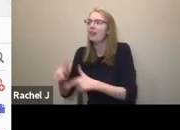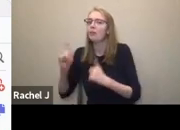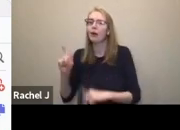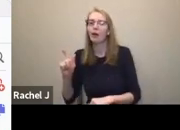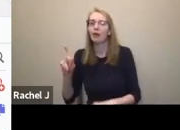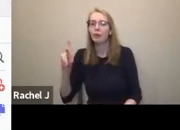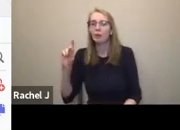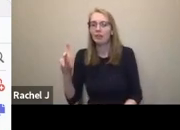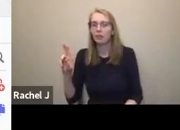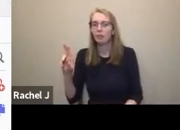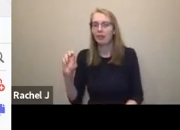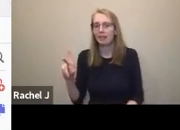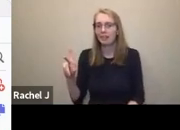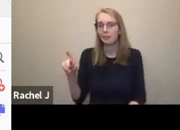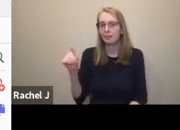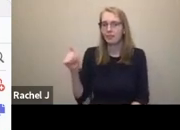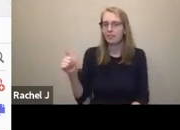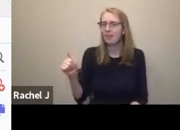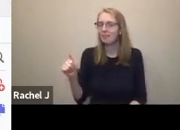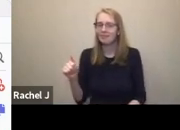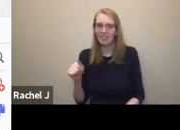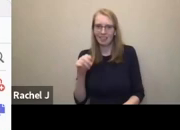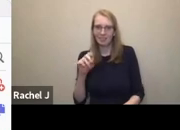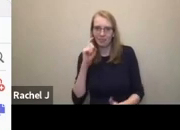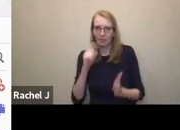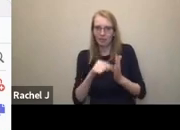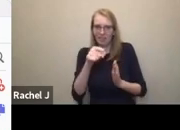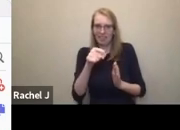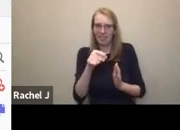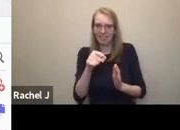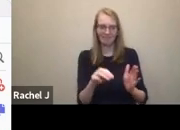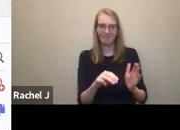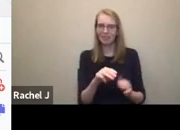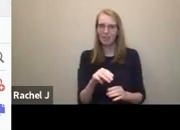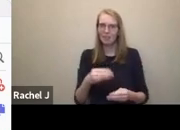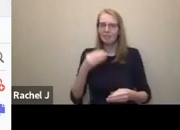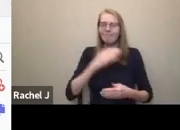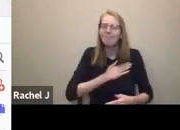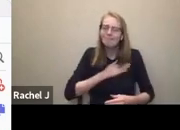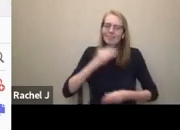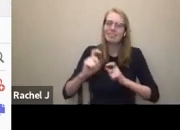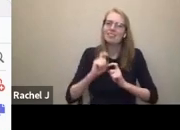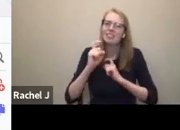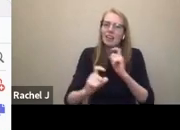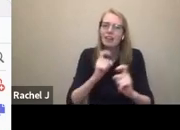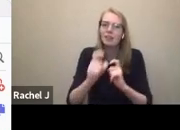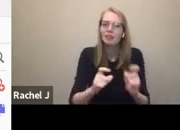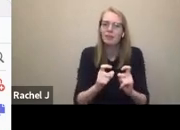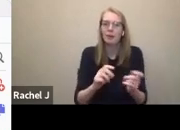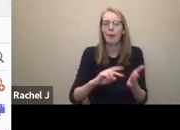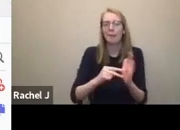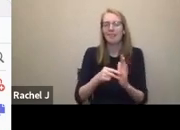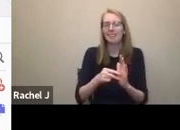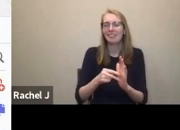basically means I want to lift up the disabled. So I organize social events for affluent non-disabled people. And this is with all due